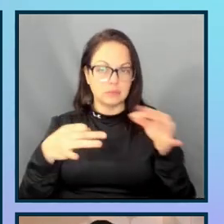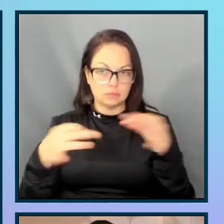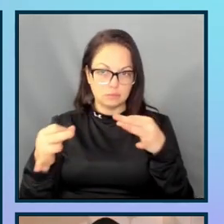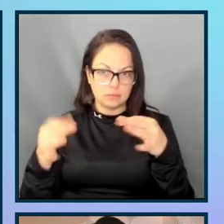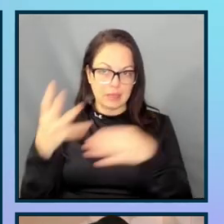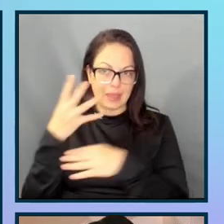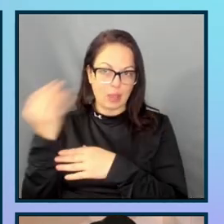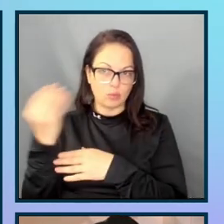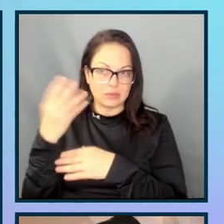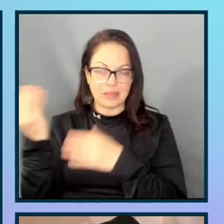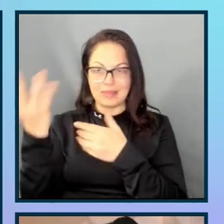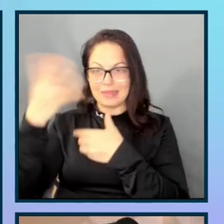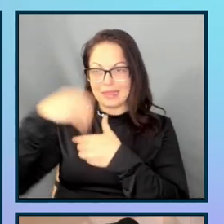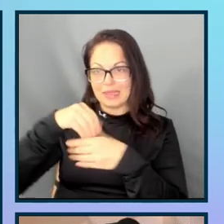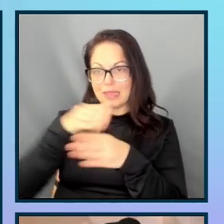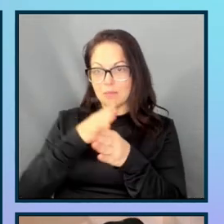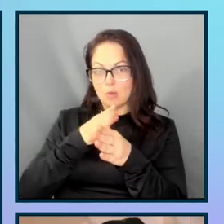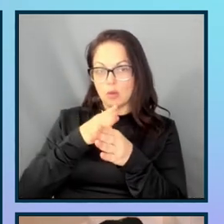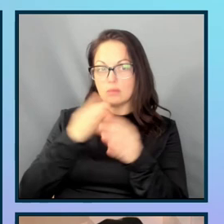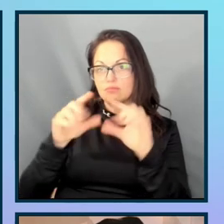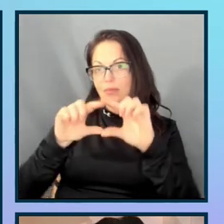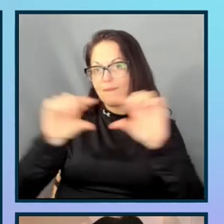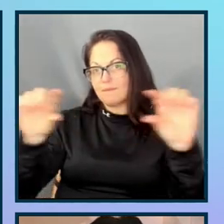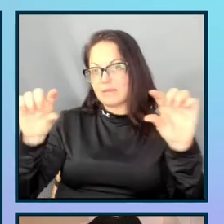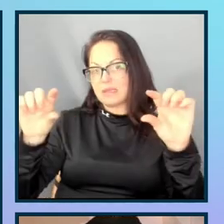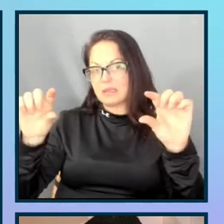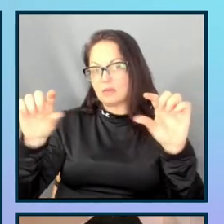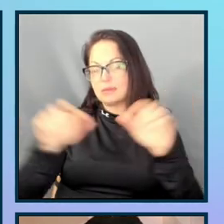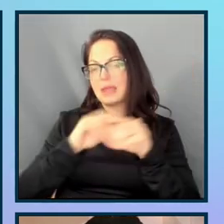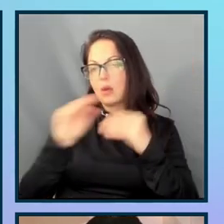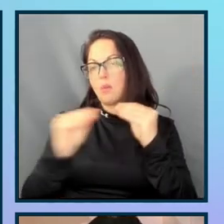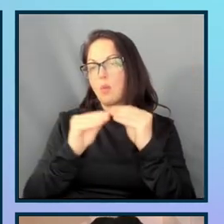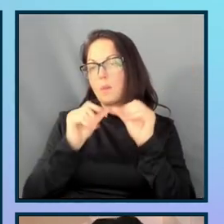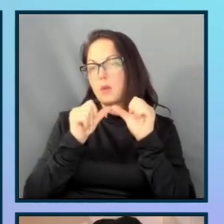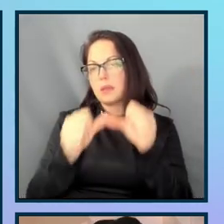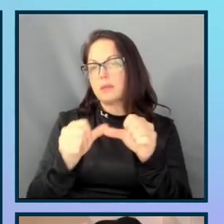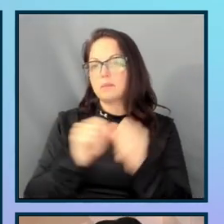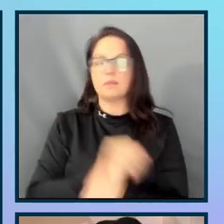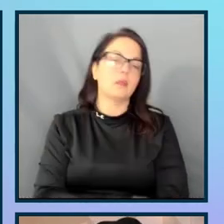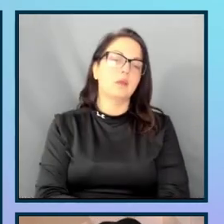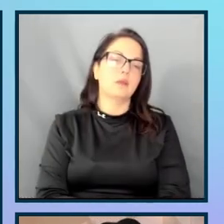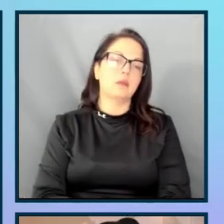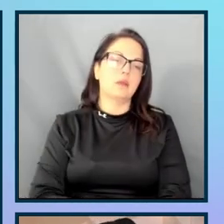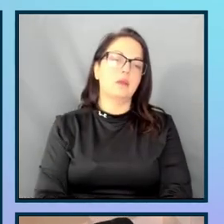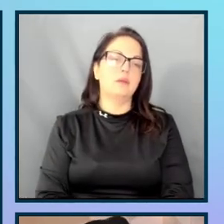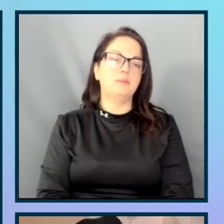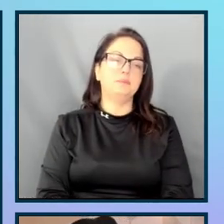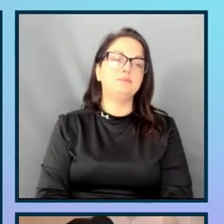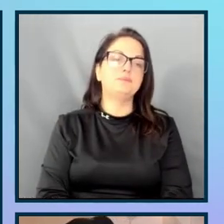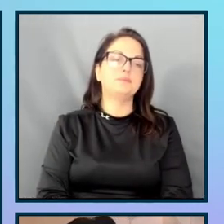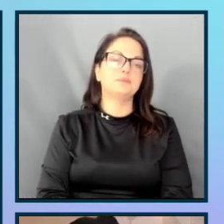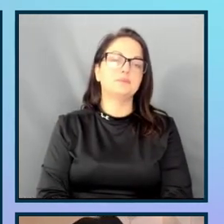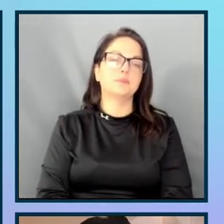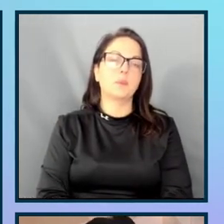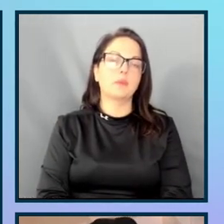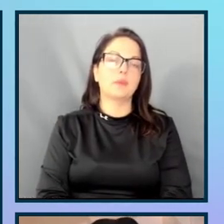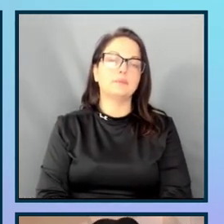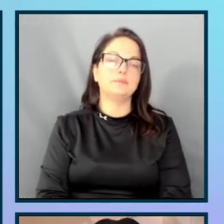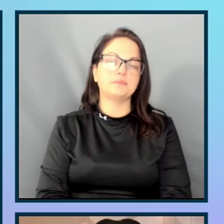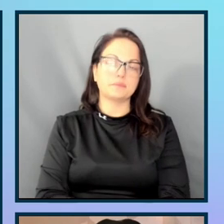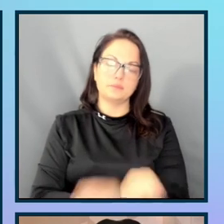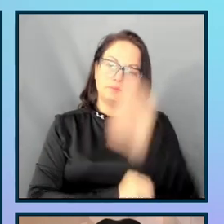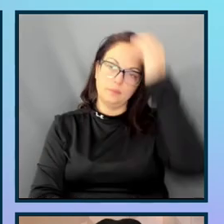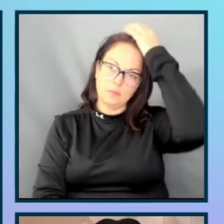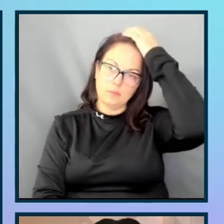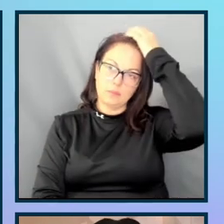input field that are a little bit more permanent that placeholder allows us to have. Another option to provide some of